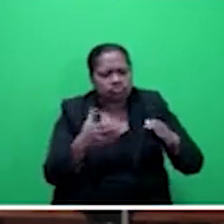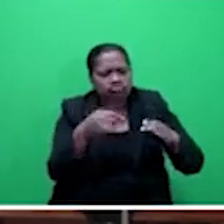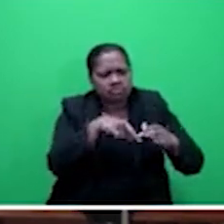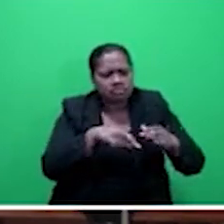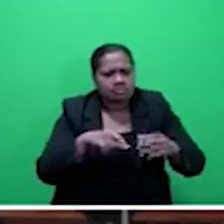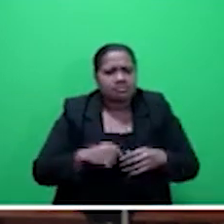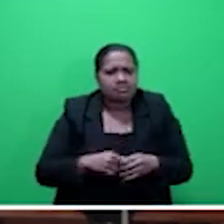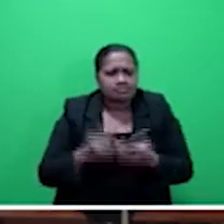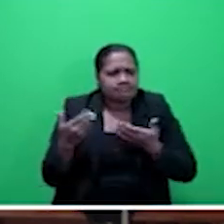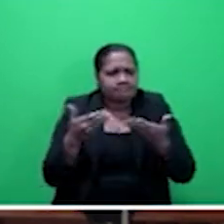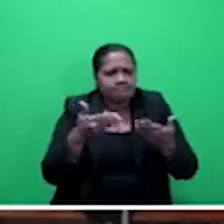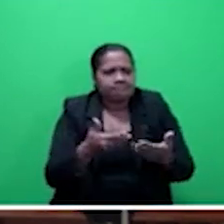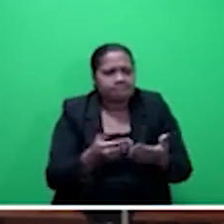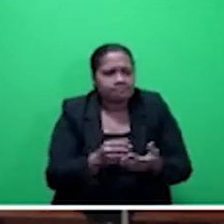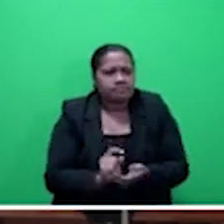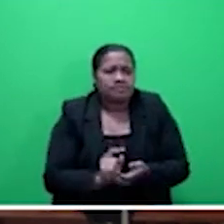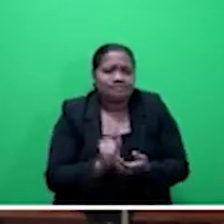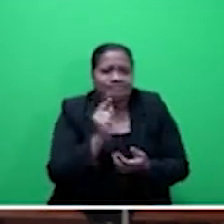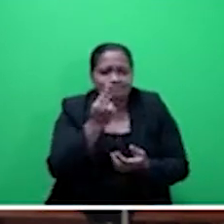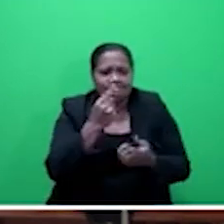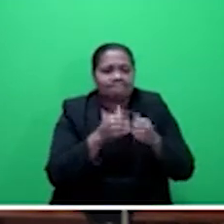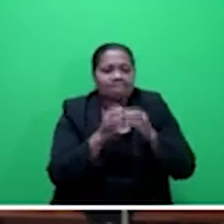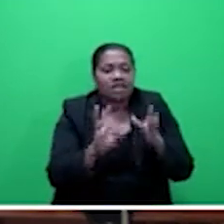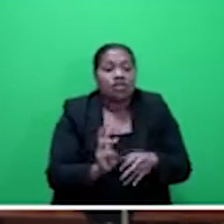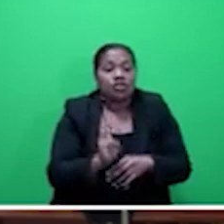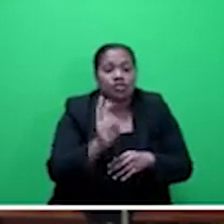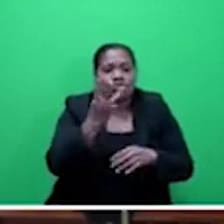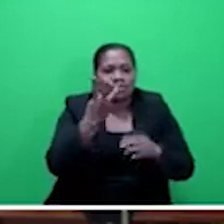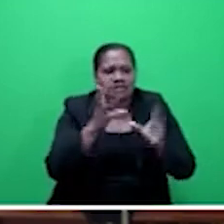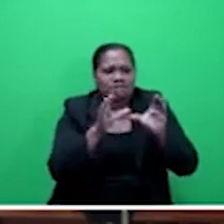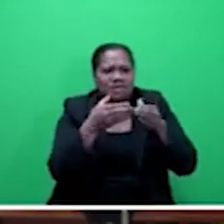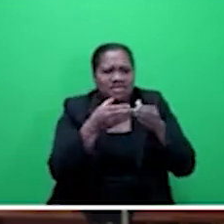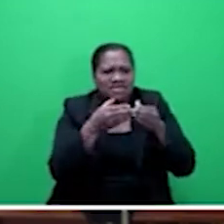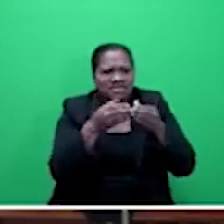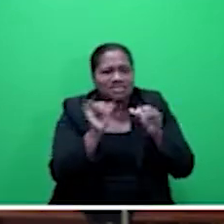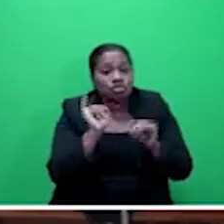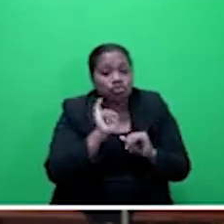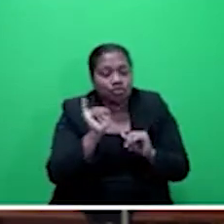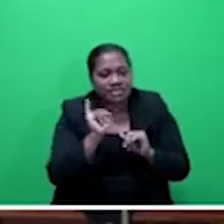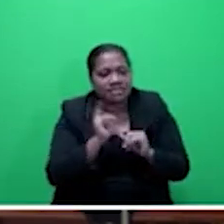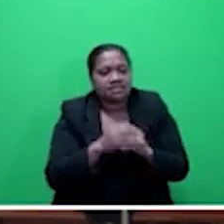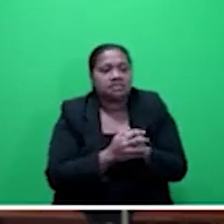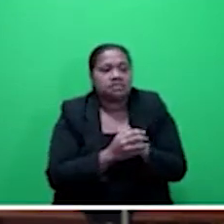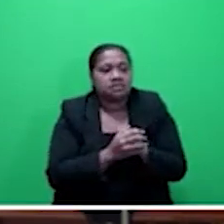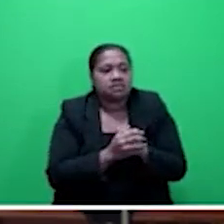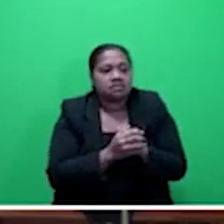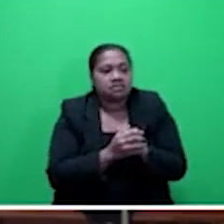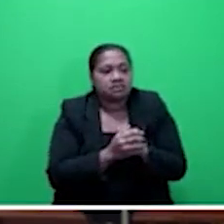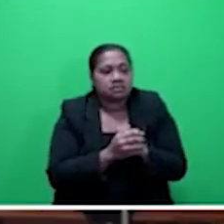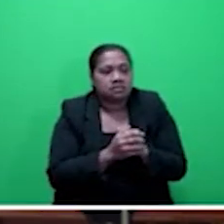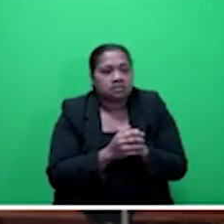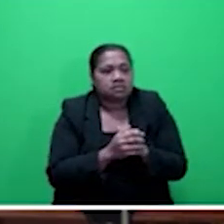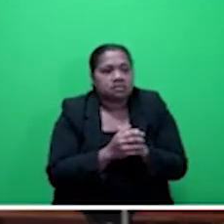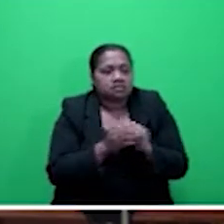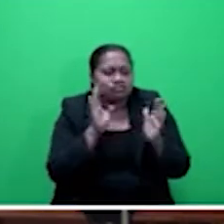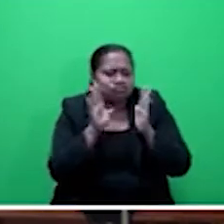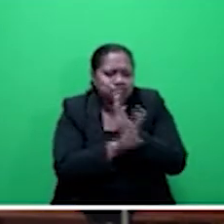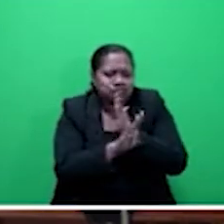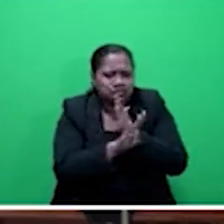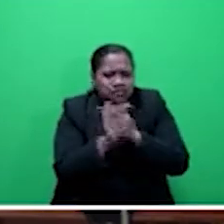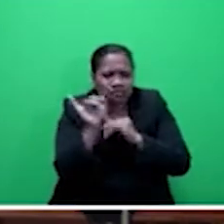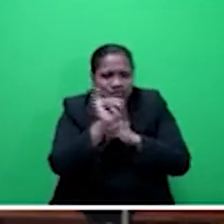we started off with a third-party insurance scheme. As you know, third-party insurance was actually through insurance companies, private insurance companies.